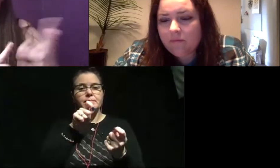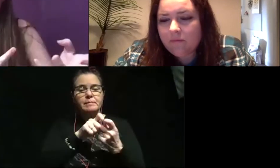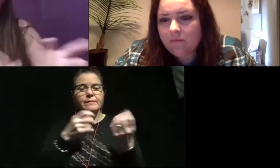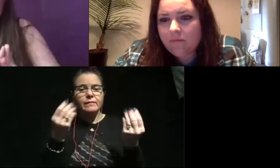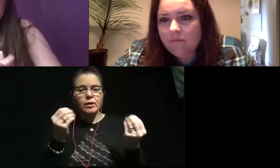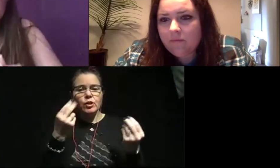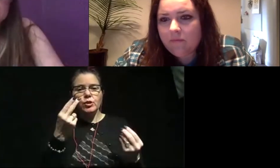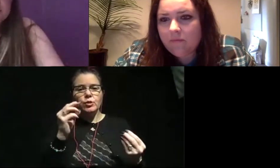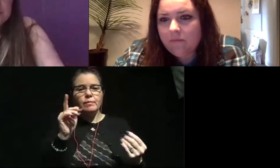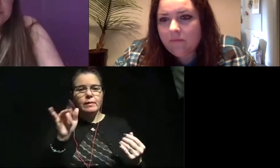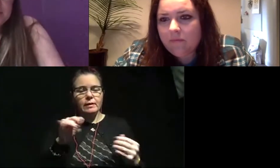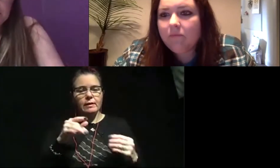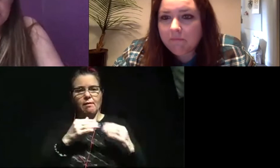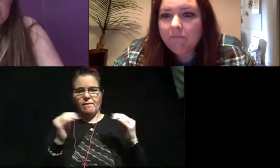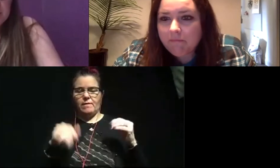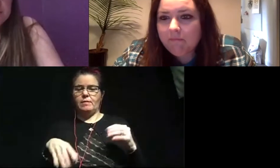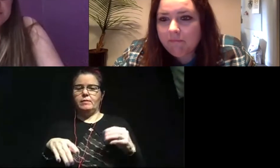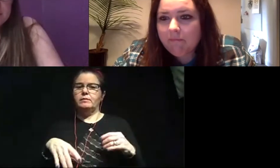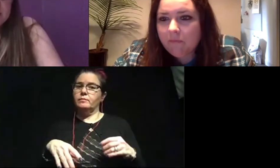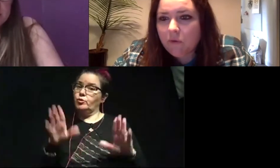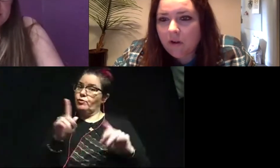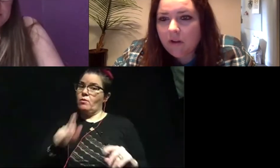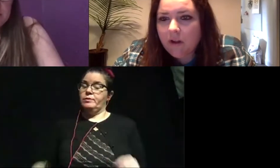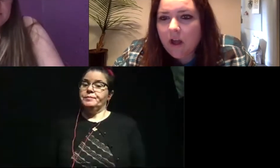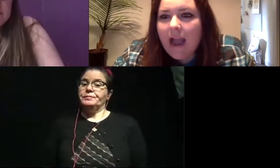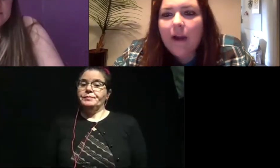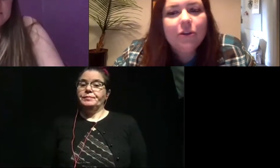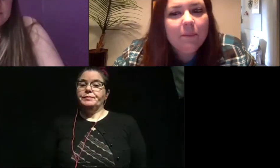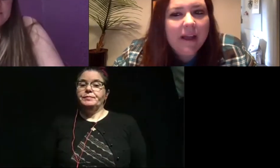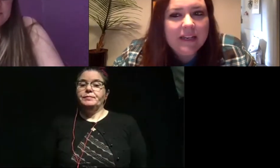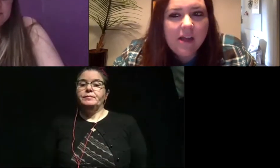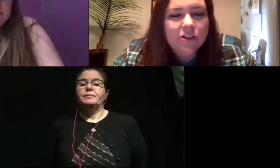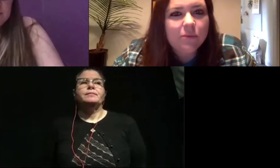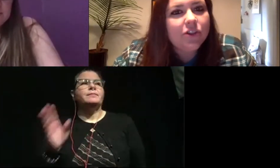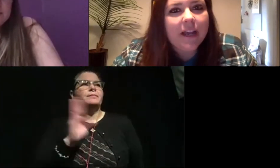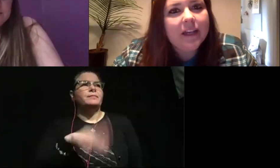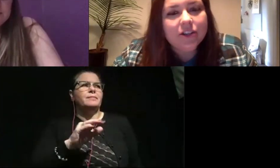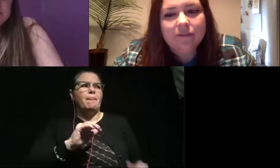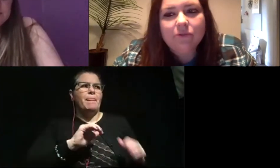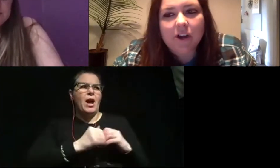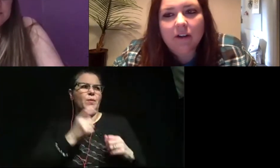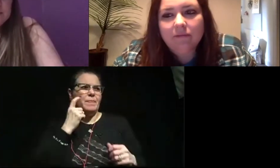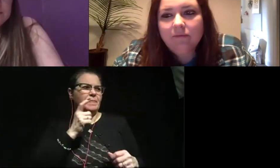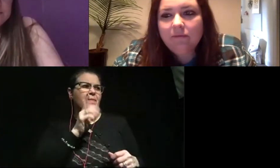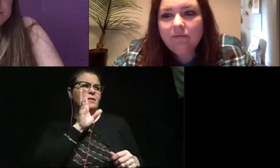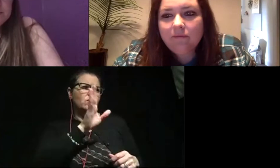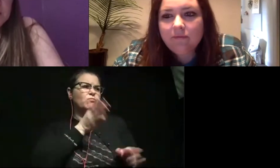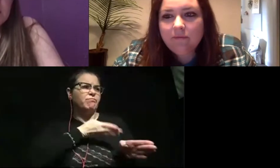levels, things like that. It's a great question. Cool. How do you think paleontology will change in the future?